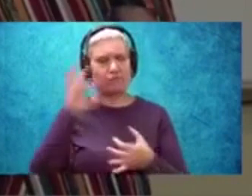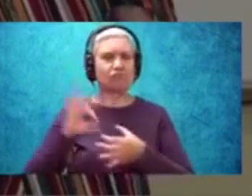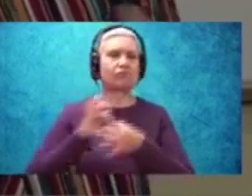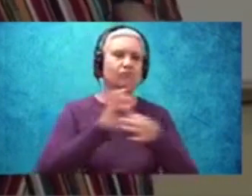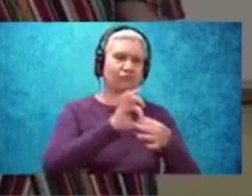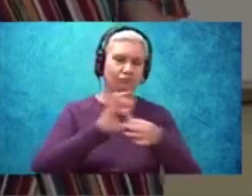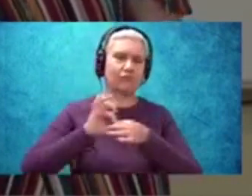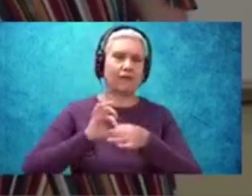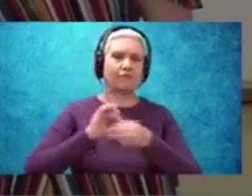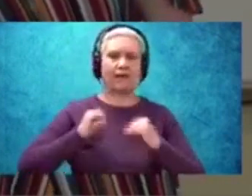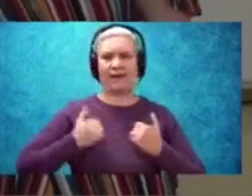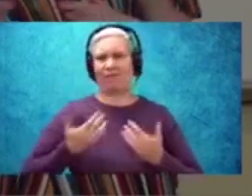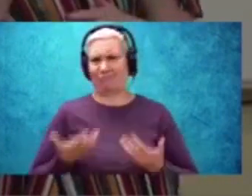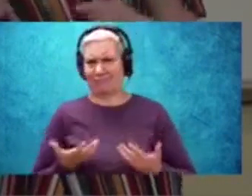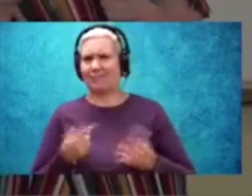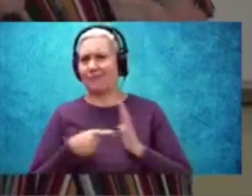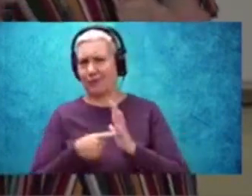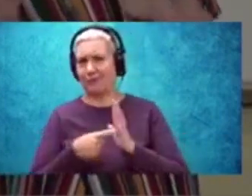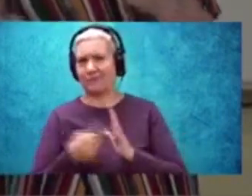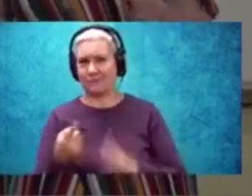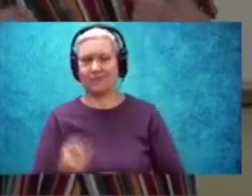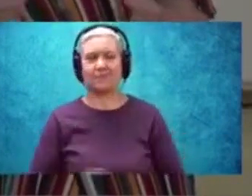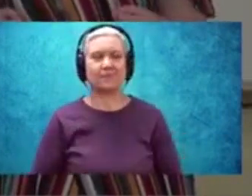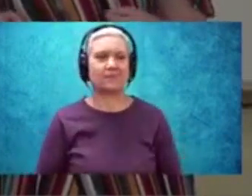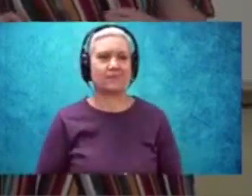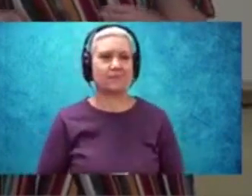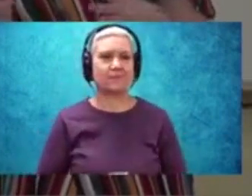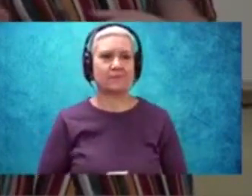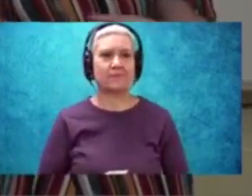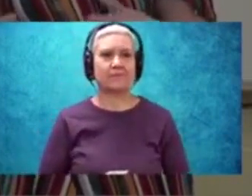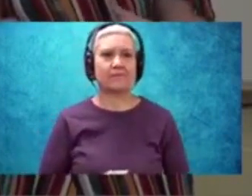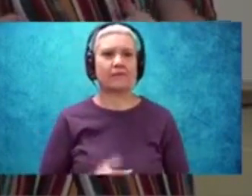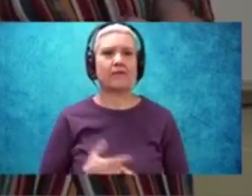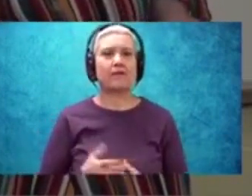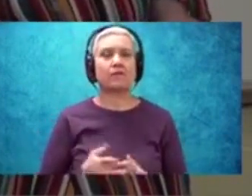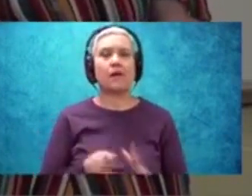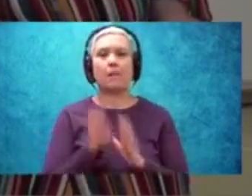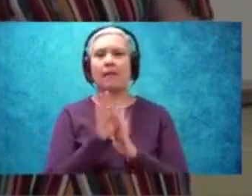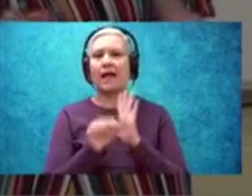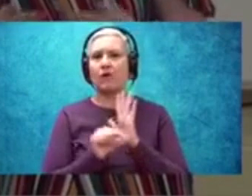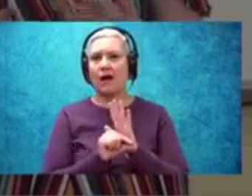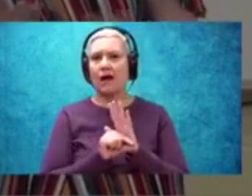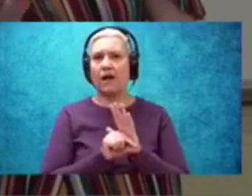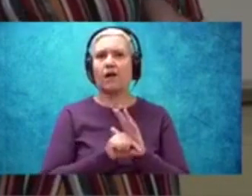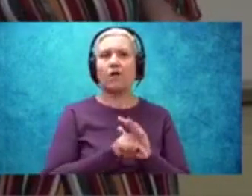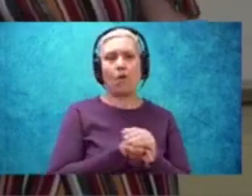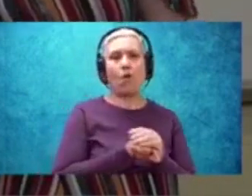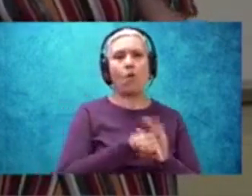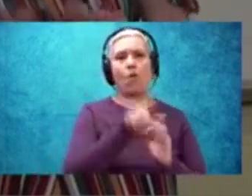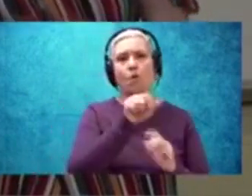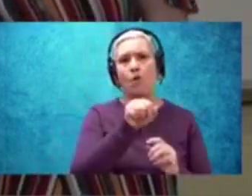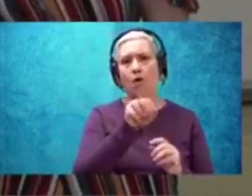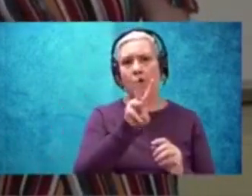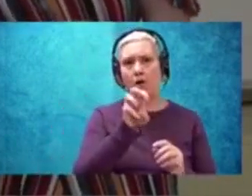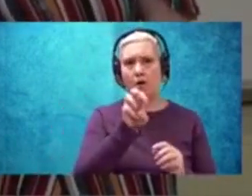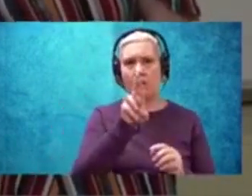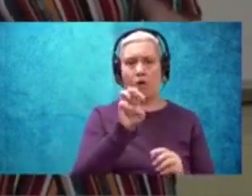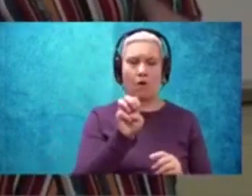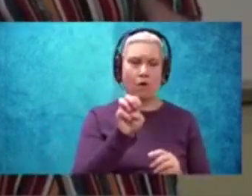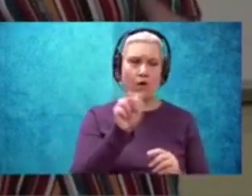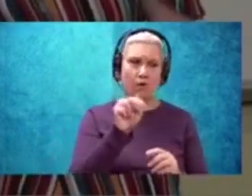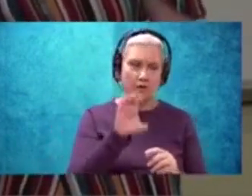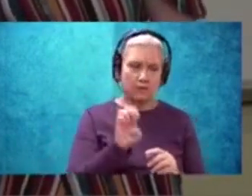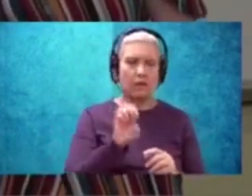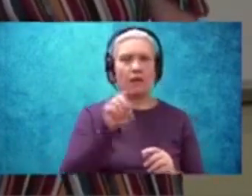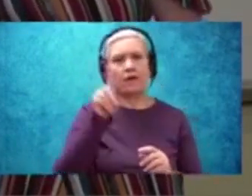And I'll show you how. Let me give you a little bit of background on Paul Lawrence Dunbar that will kind of help you determine that